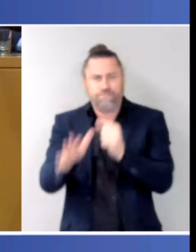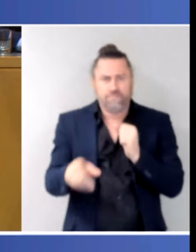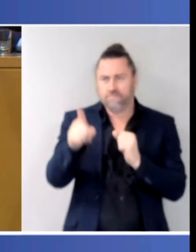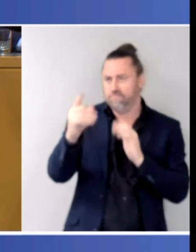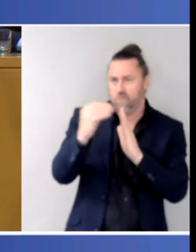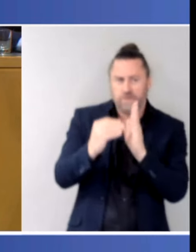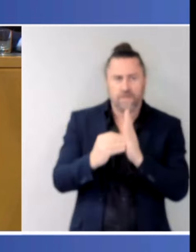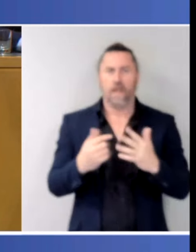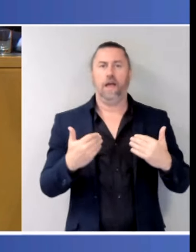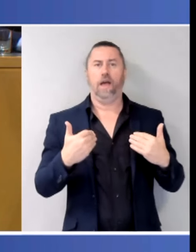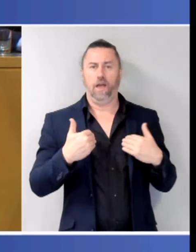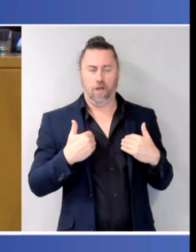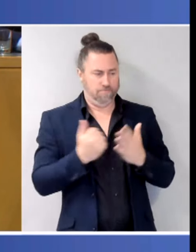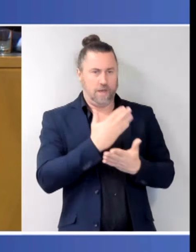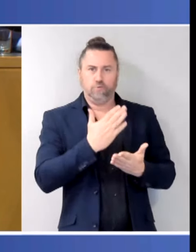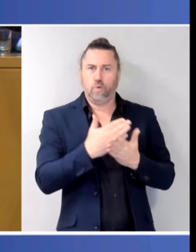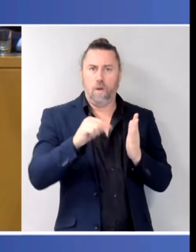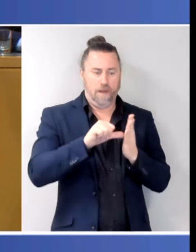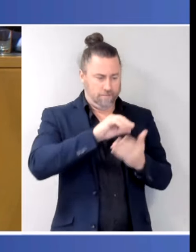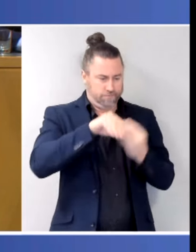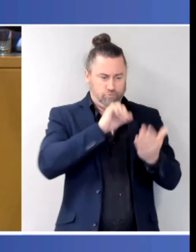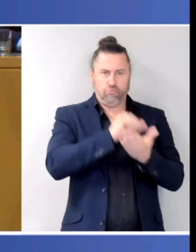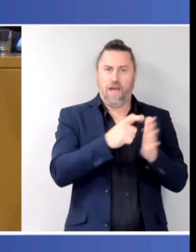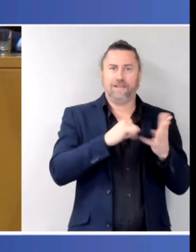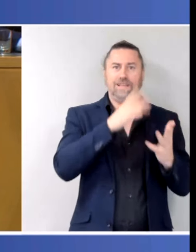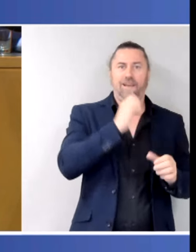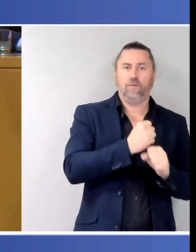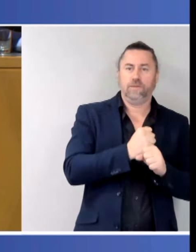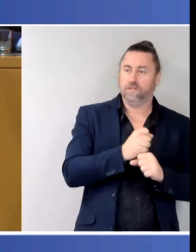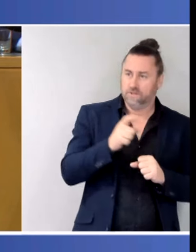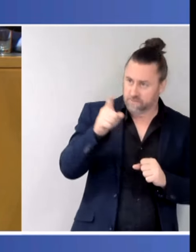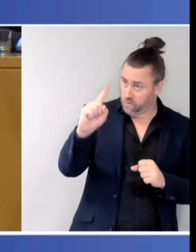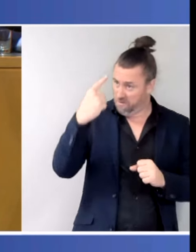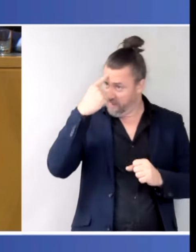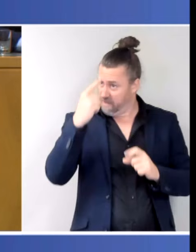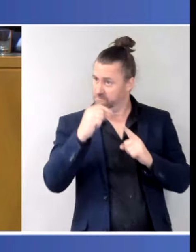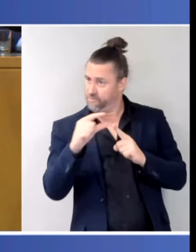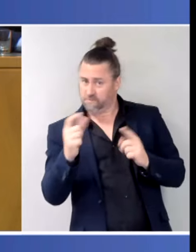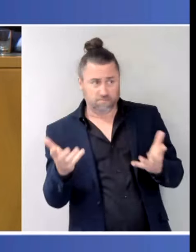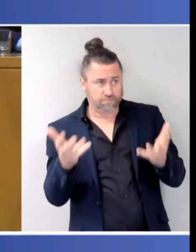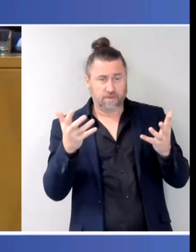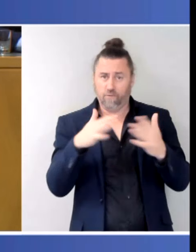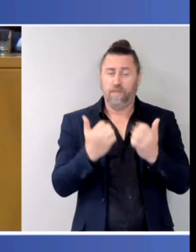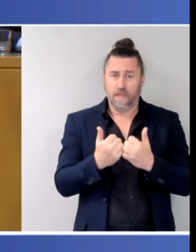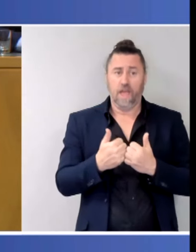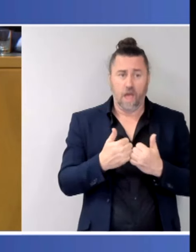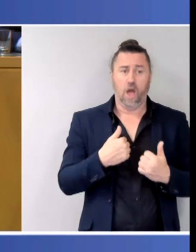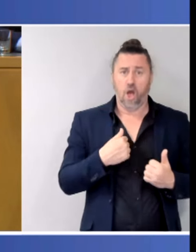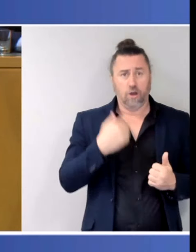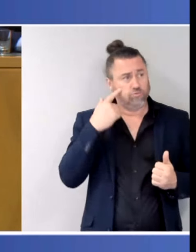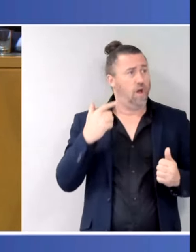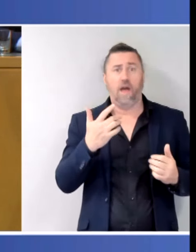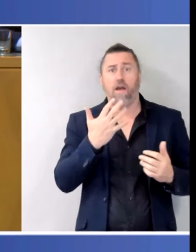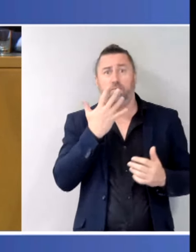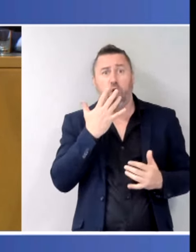policy. We've been busy making sure that we put that downward pressure on inflation whilst we